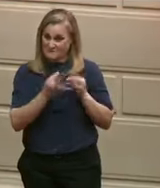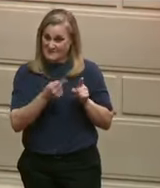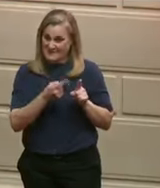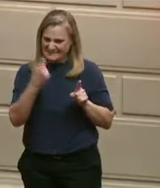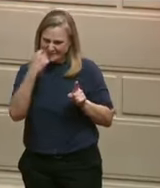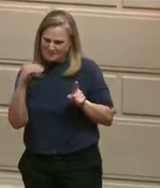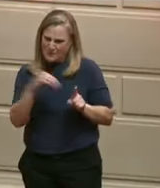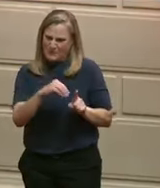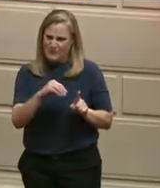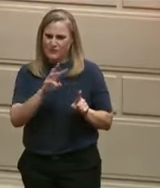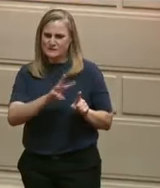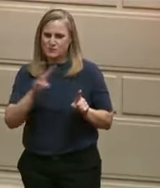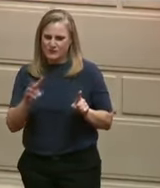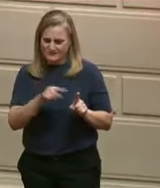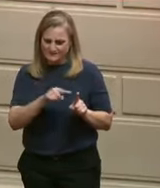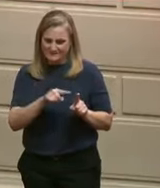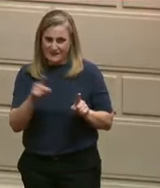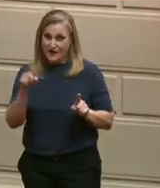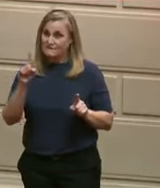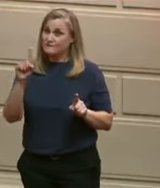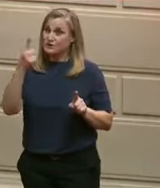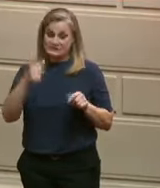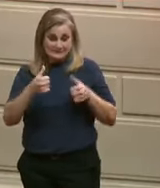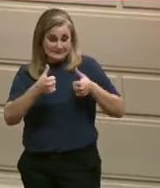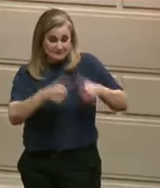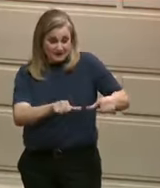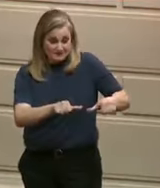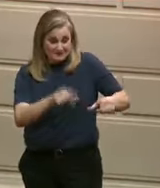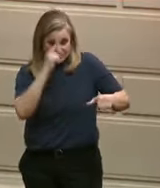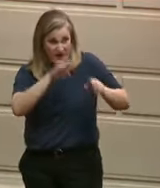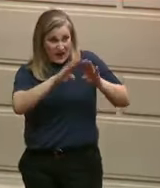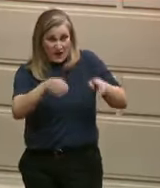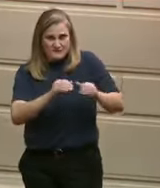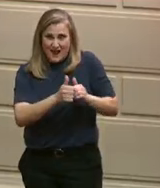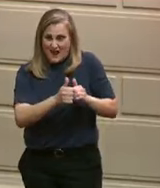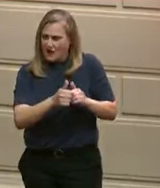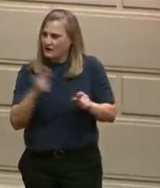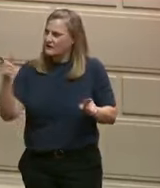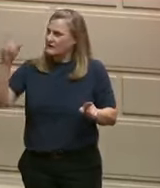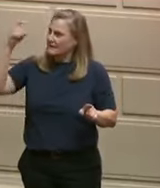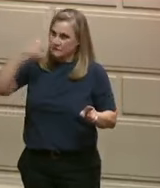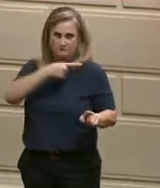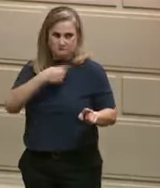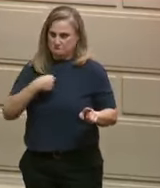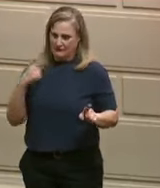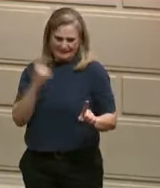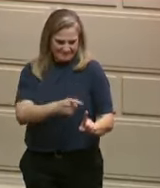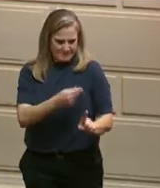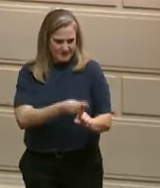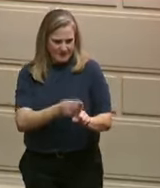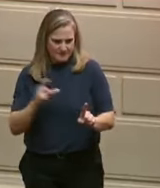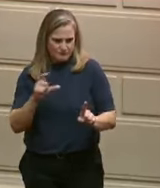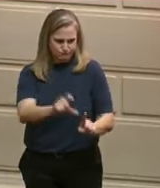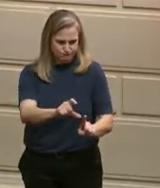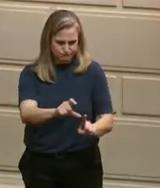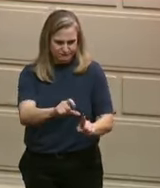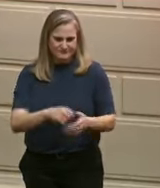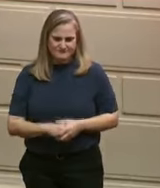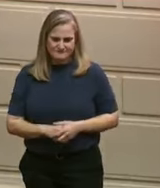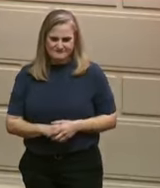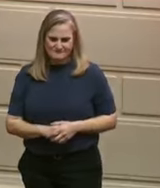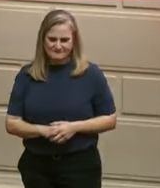program. I was there to welcome them. Their son actually gave me a little seashell, and we love that because